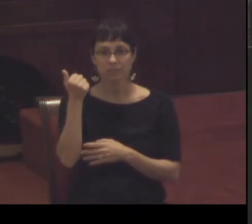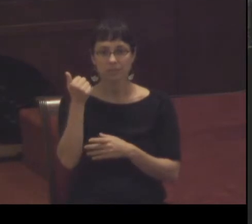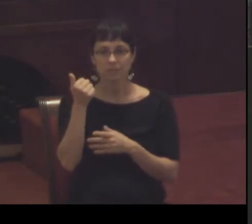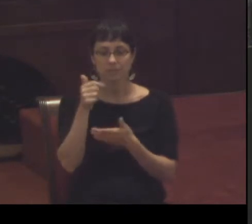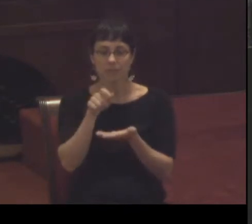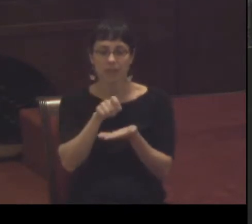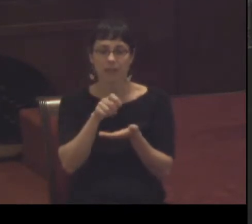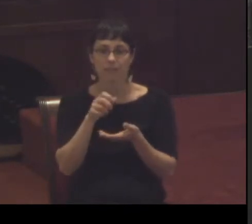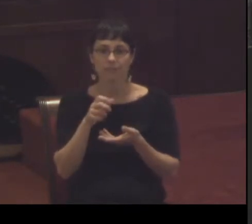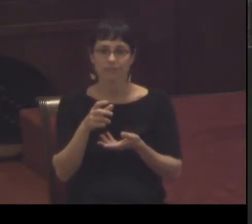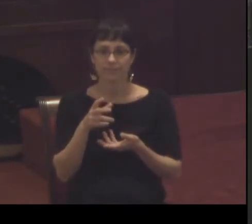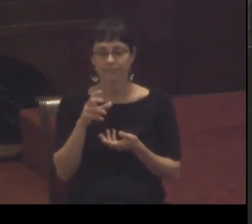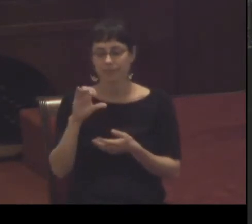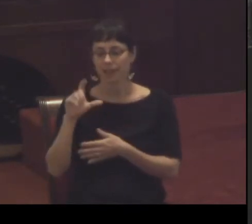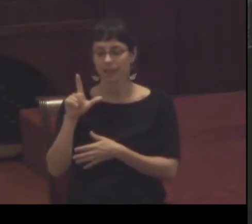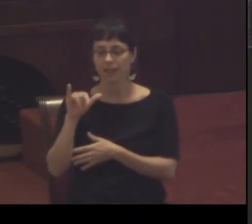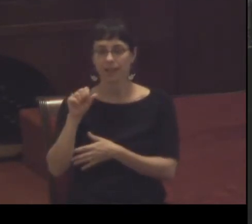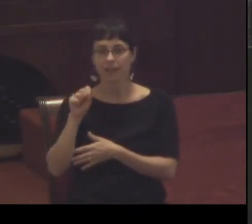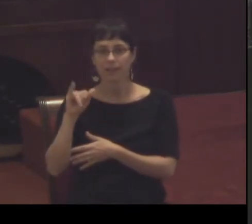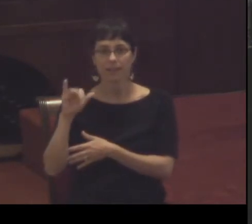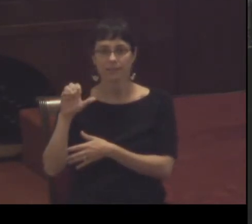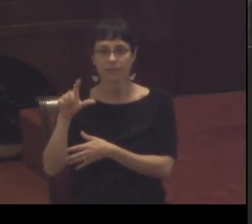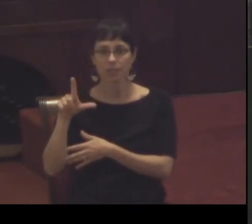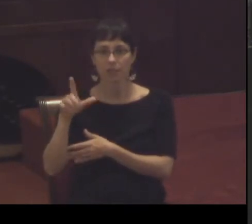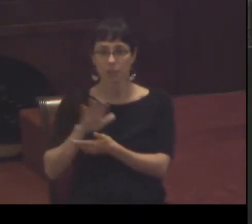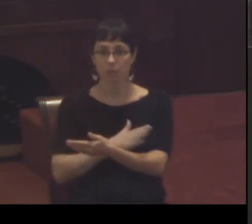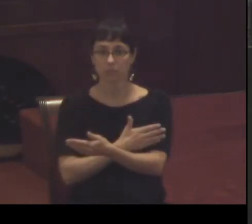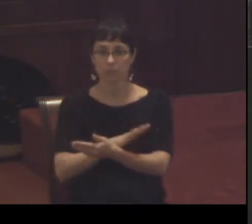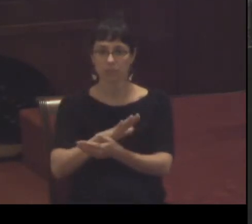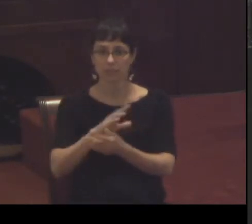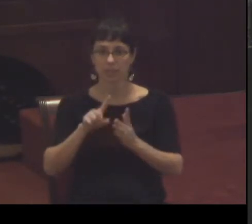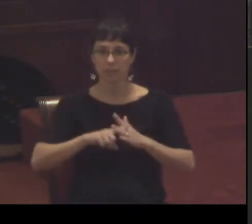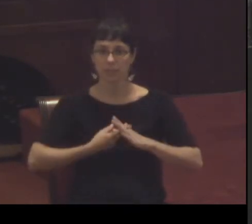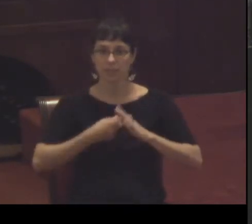begins mysteriously and majestically